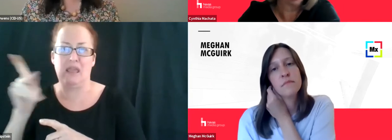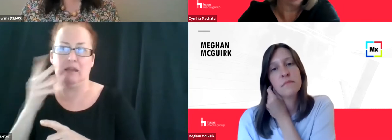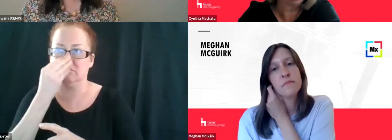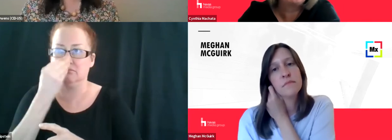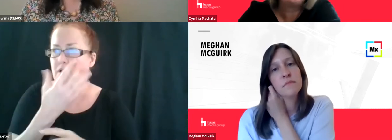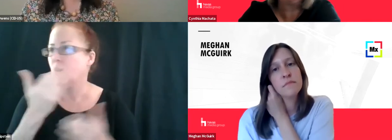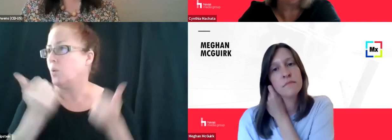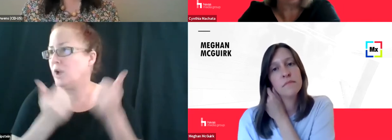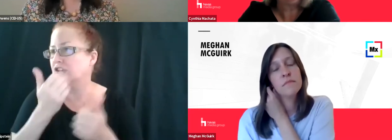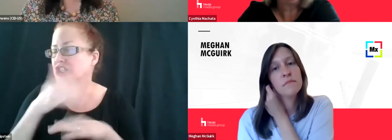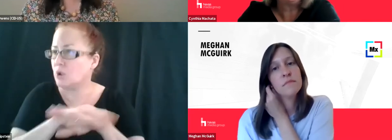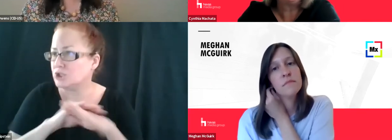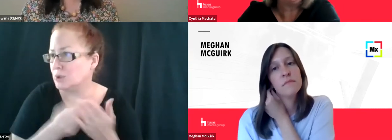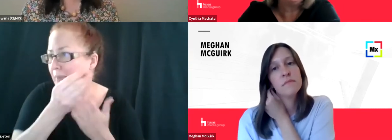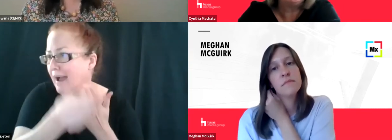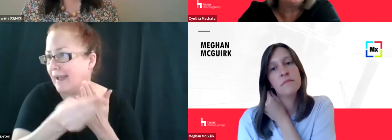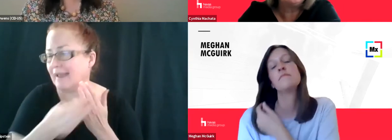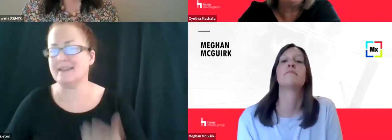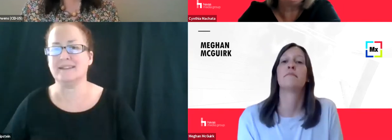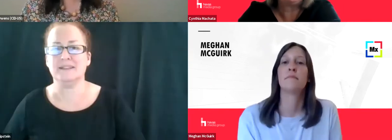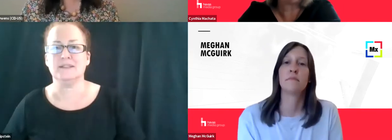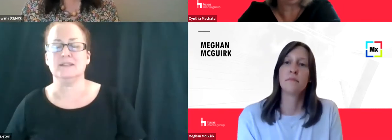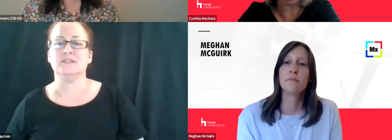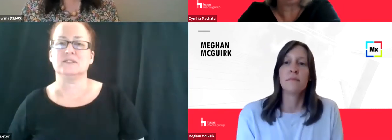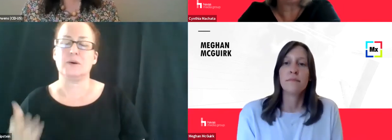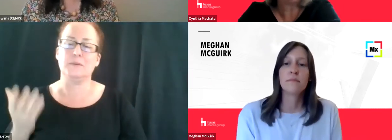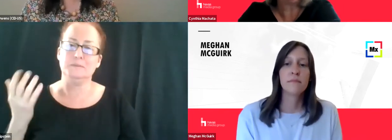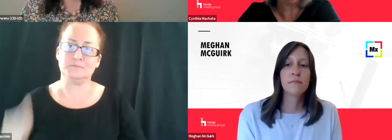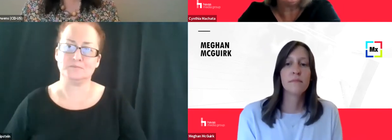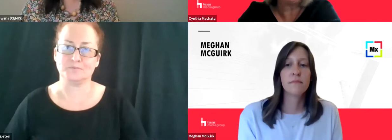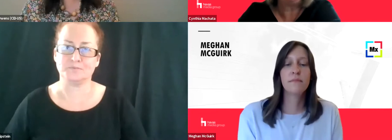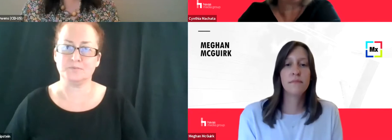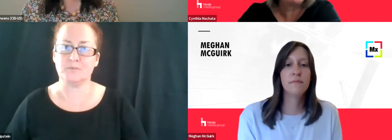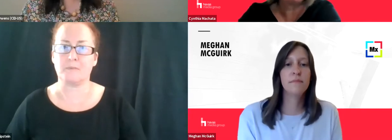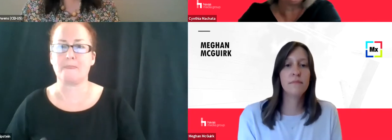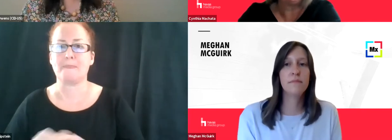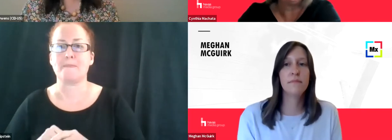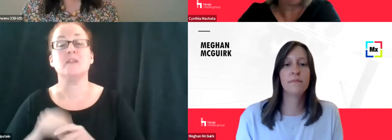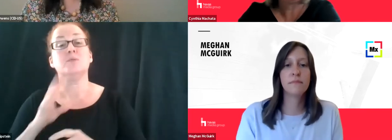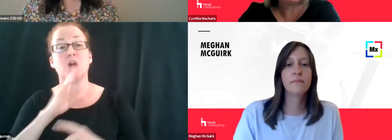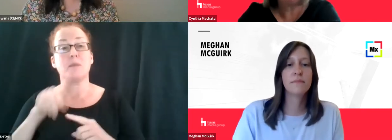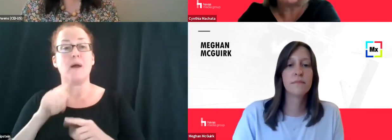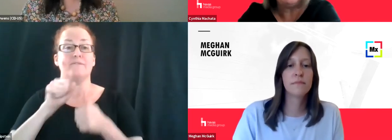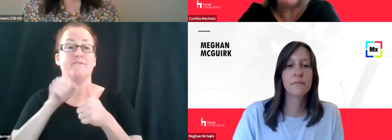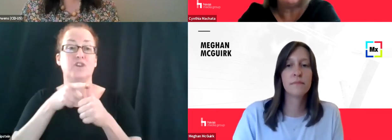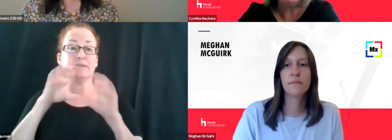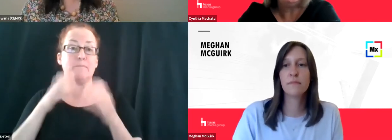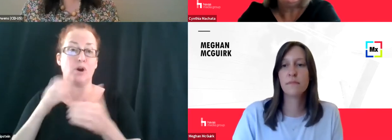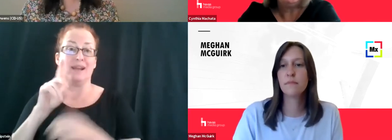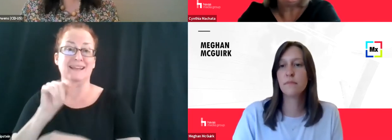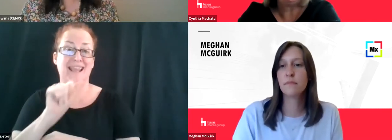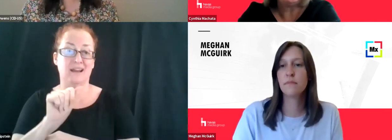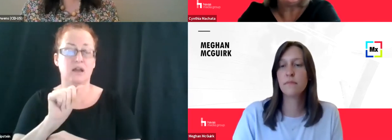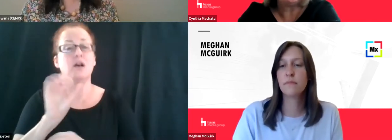use something like a Dun & Bradstreet. So that's one of the things that, um, so as we talk about first party data, third party data